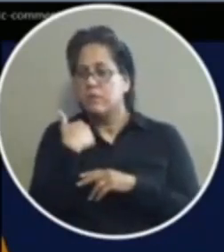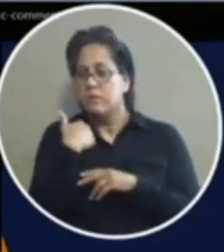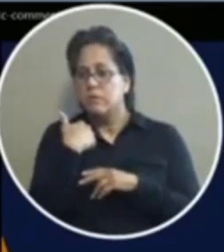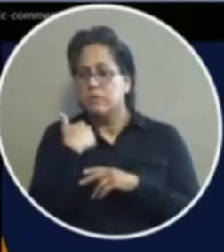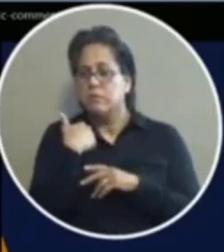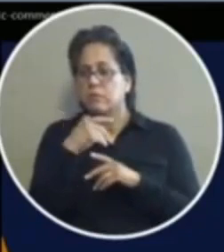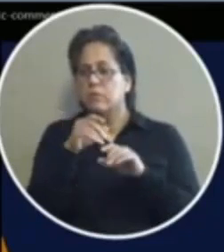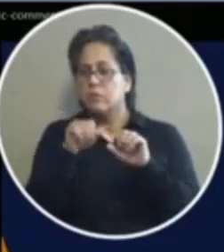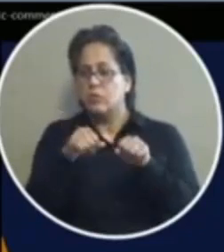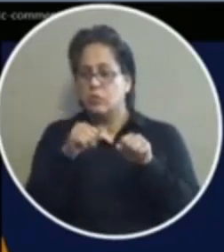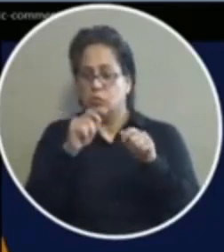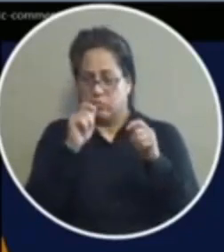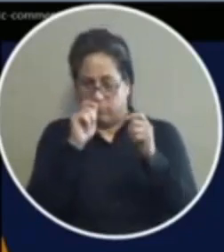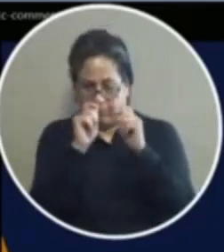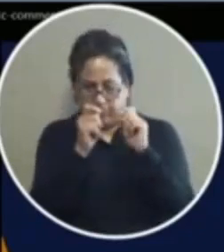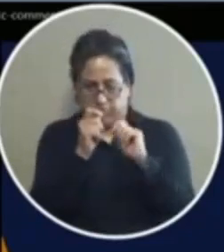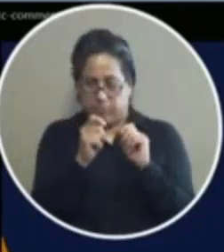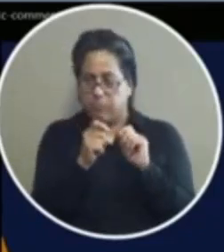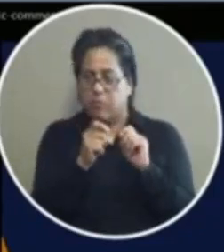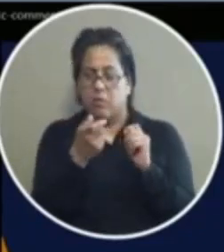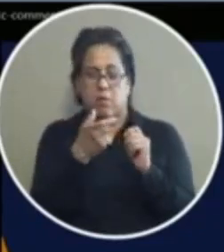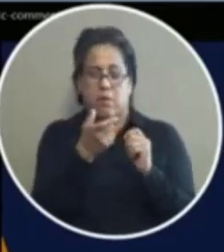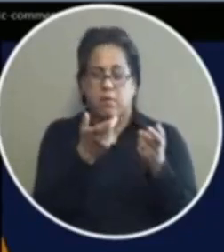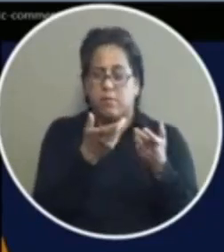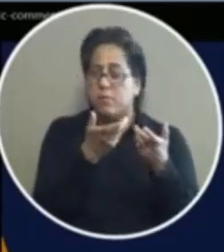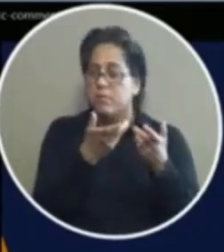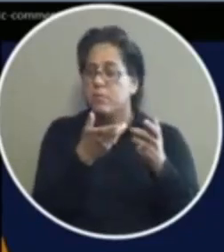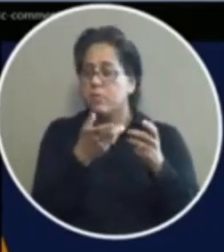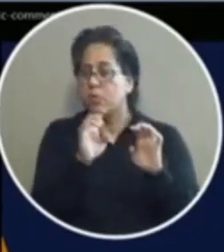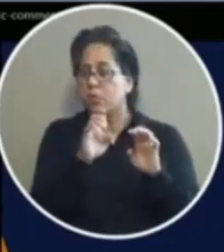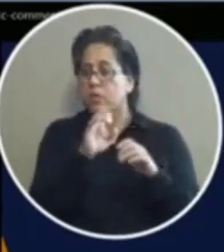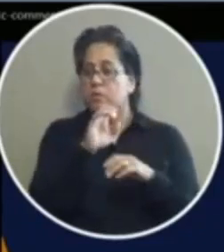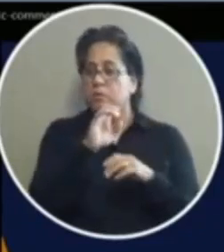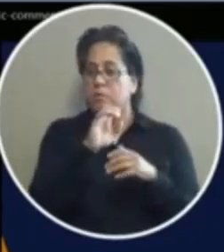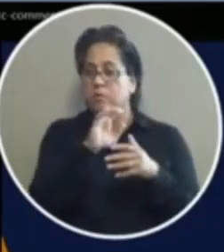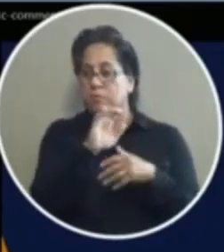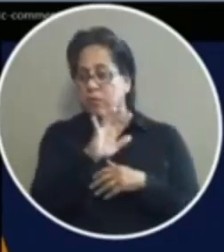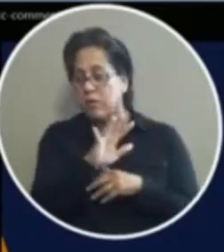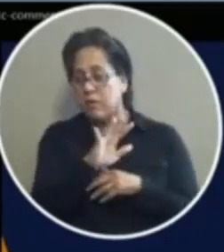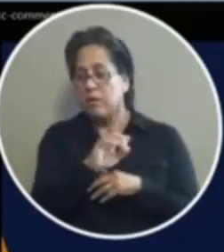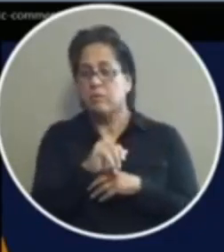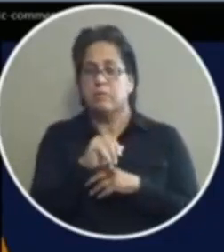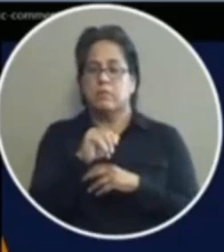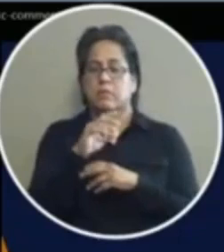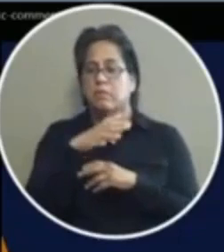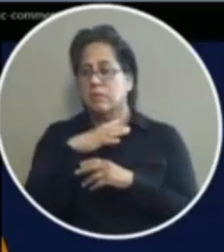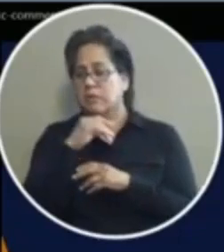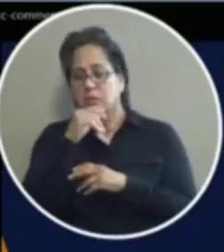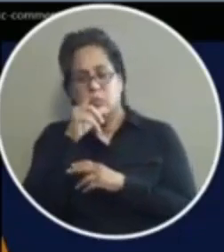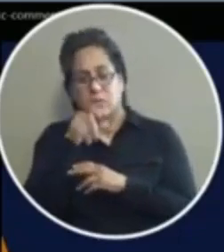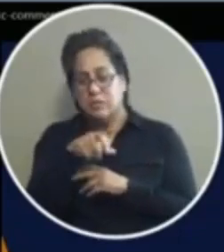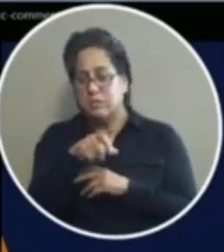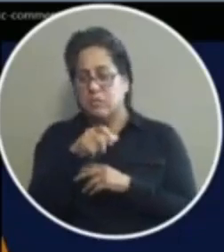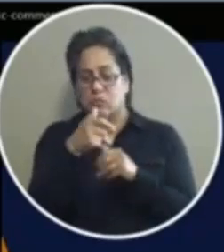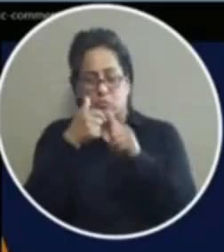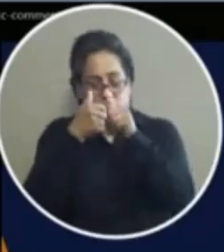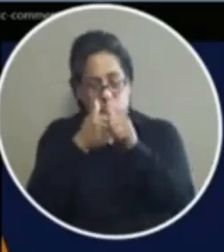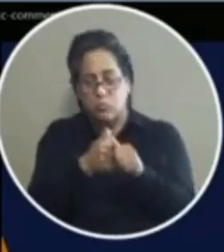actually fashion it however you want to if you don't want to do five of those seven or six of those seven you don't have to